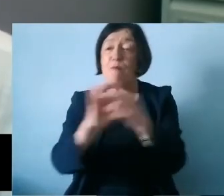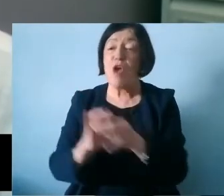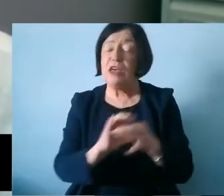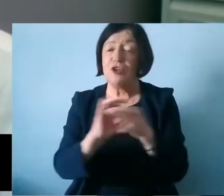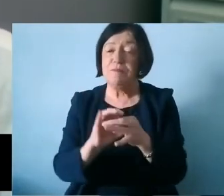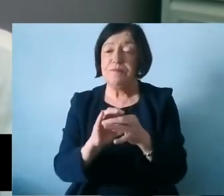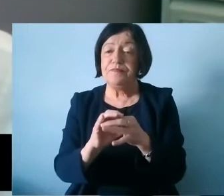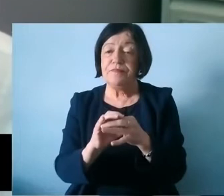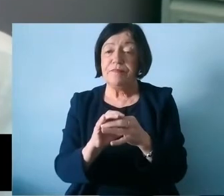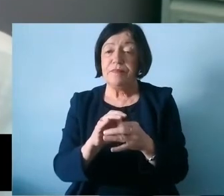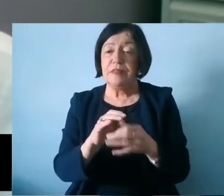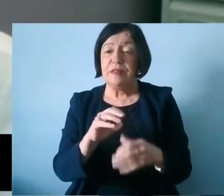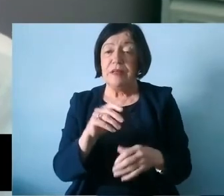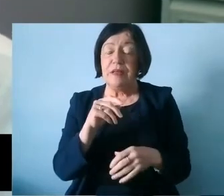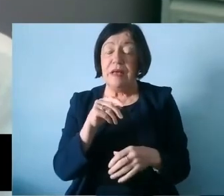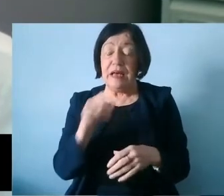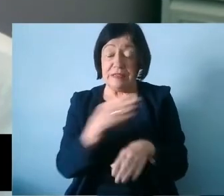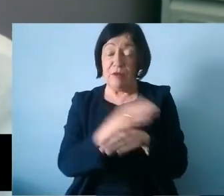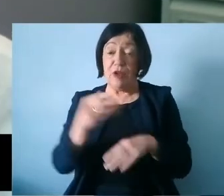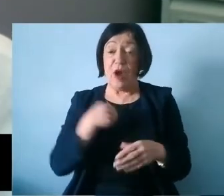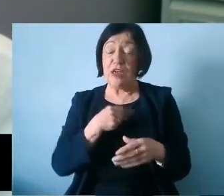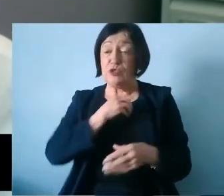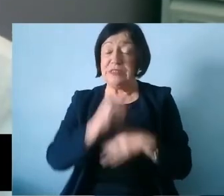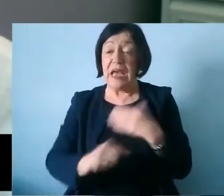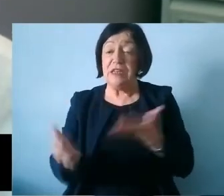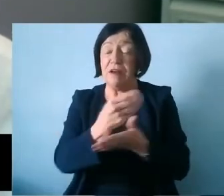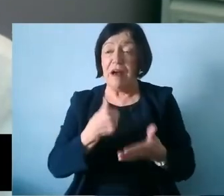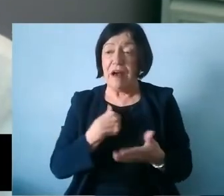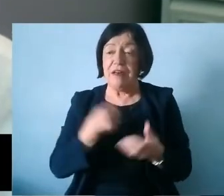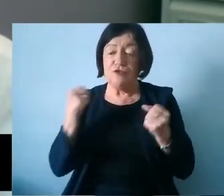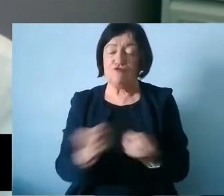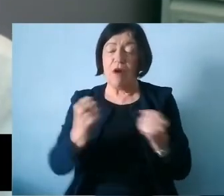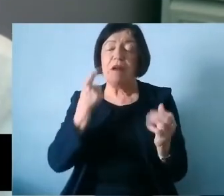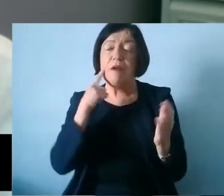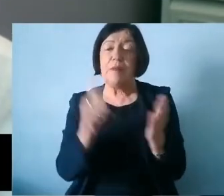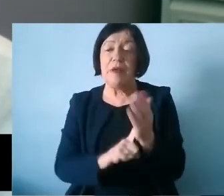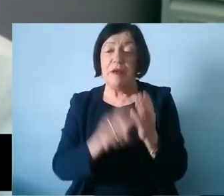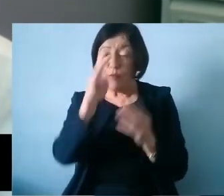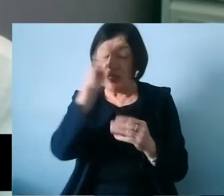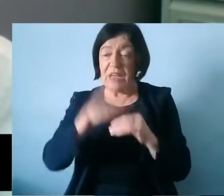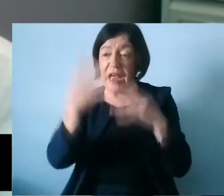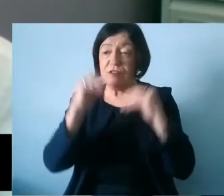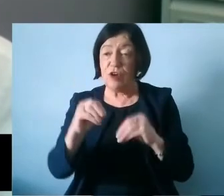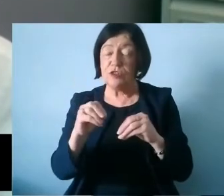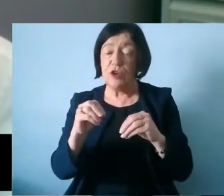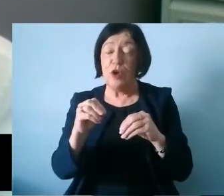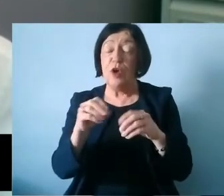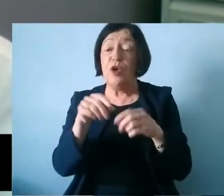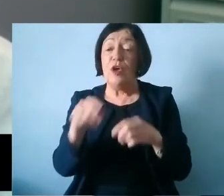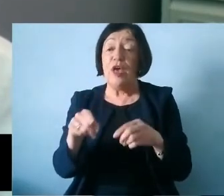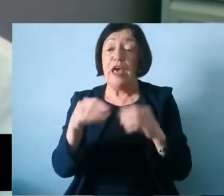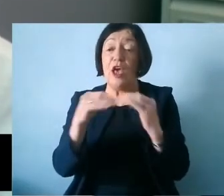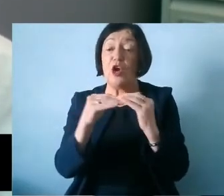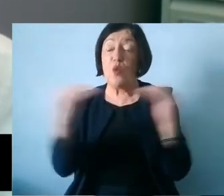As a preface to today's discussion, I believe very strongly in the principles of educational equality and educational